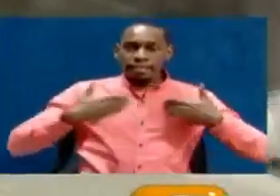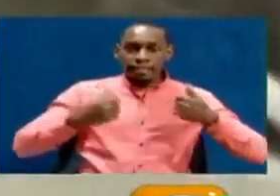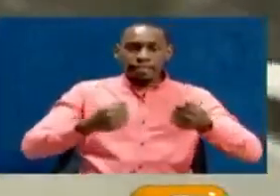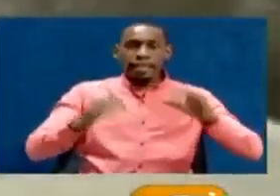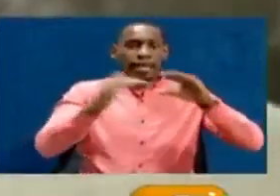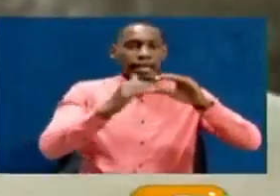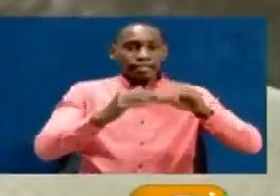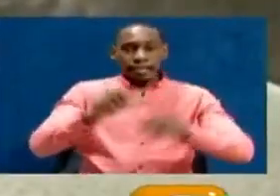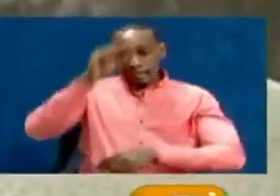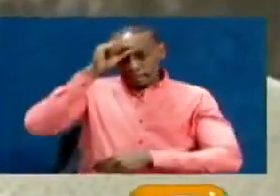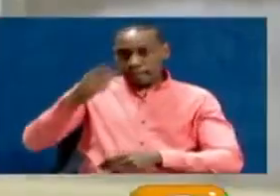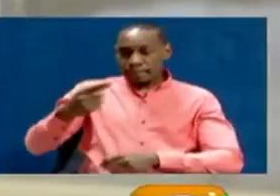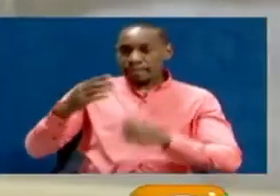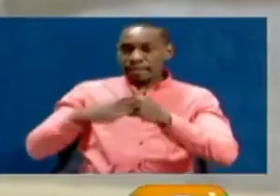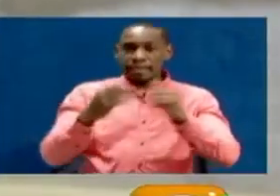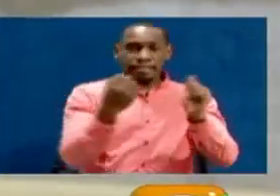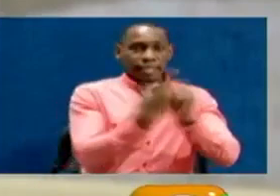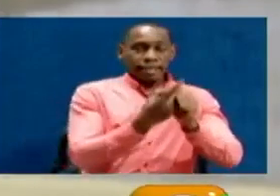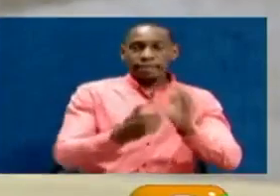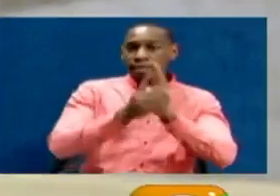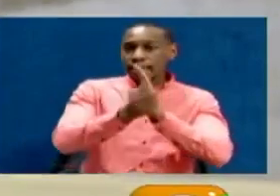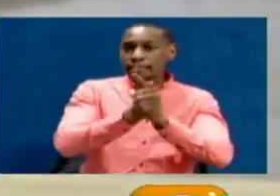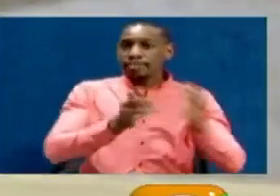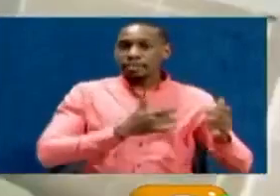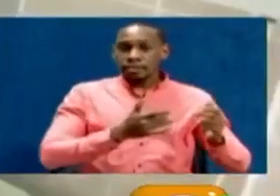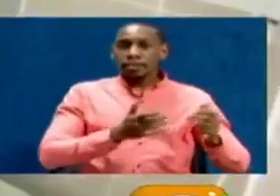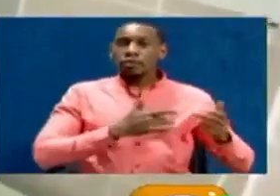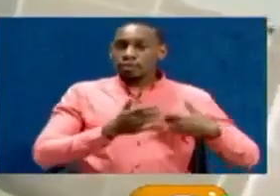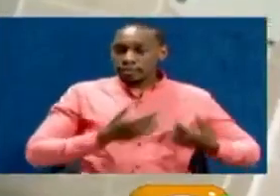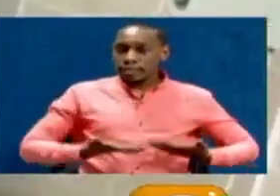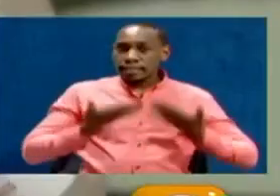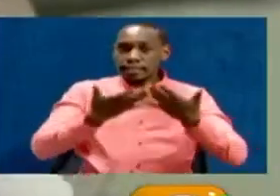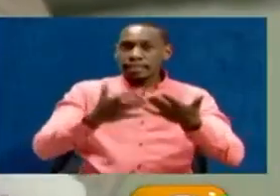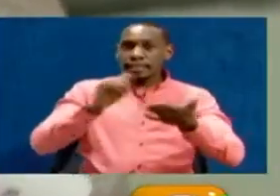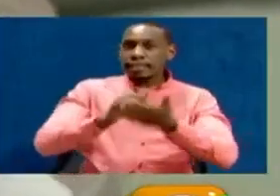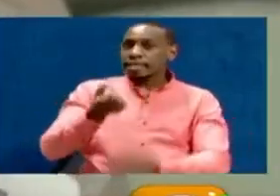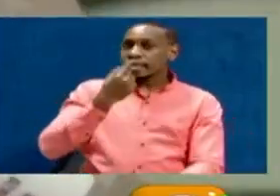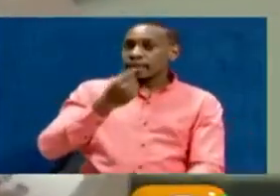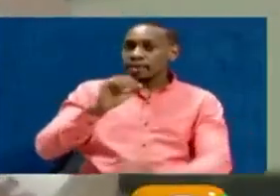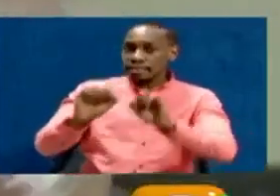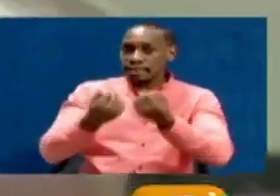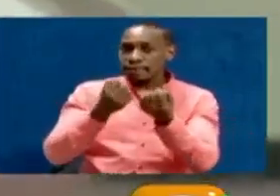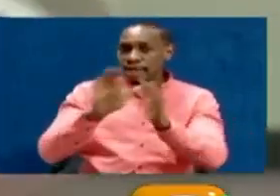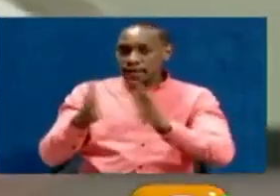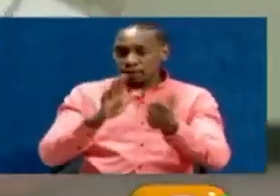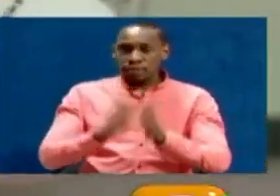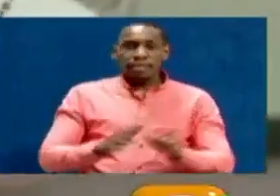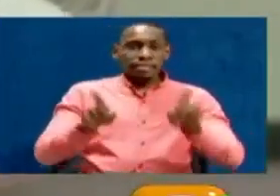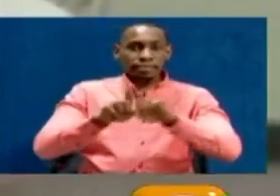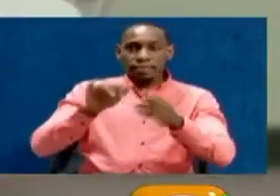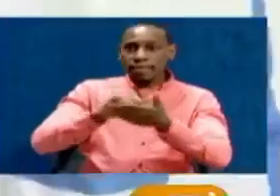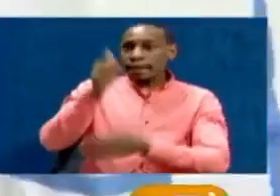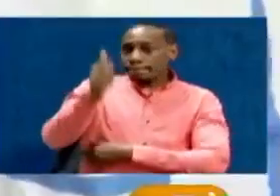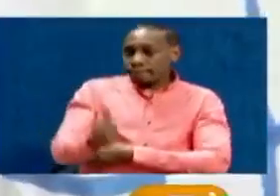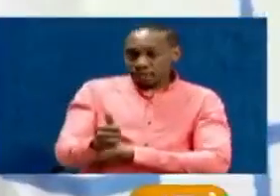Russian Federation on August 11th. Experts have raised considerable concern about the vaccine's safety and efficacy, given